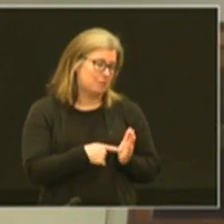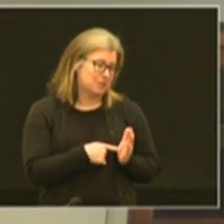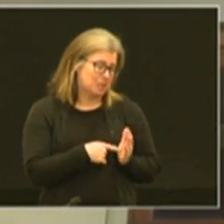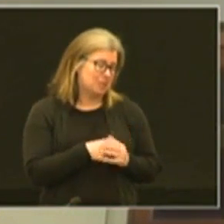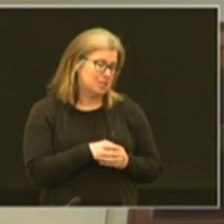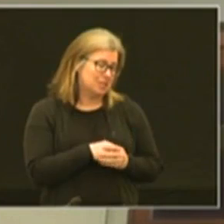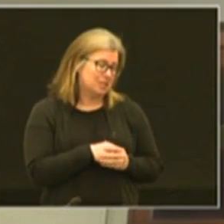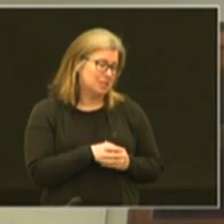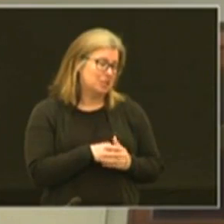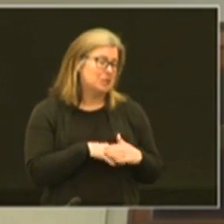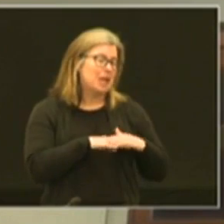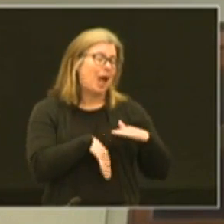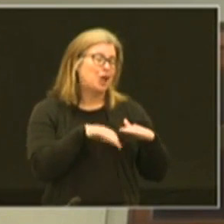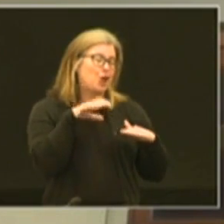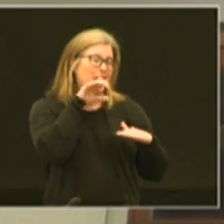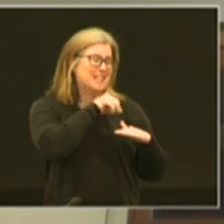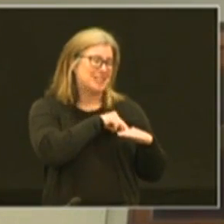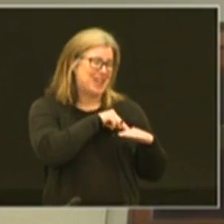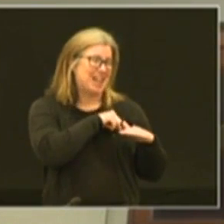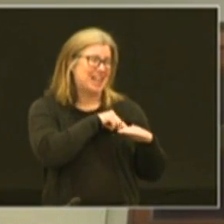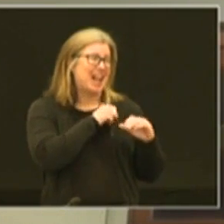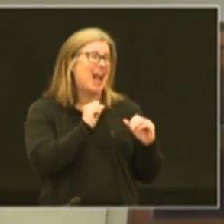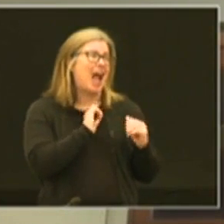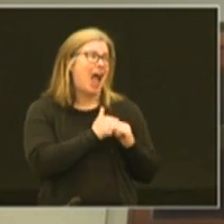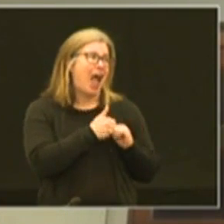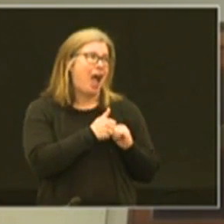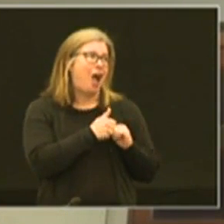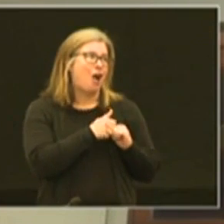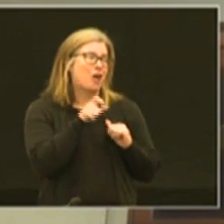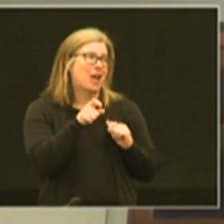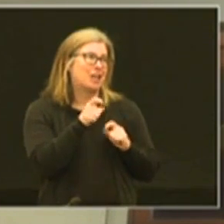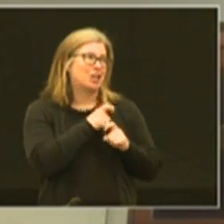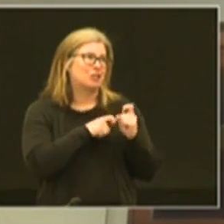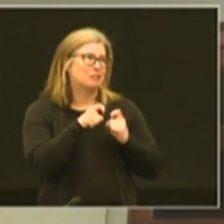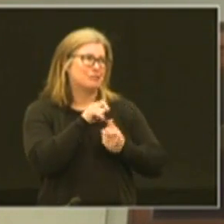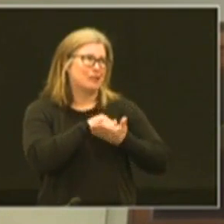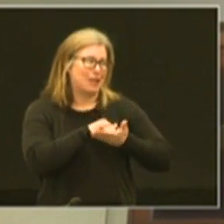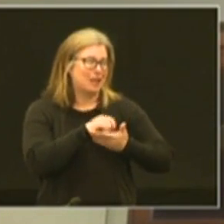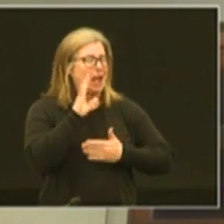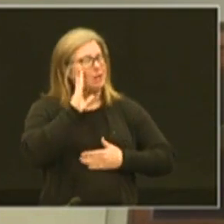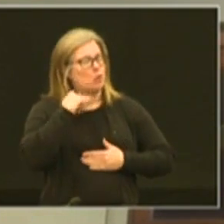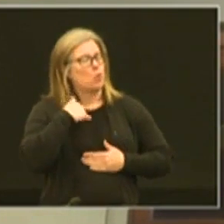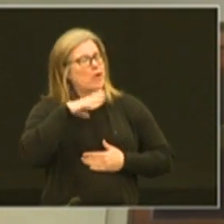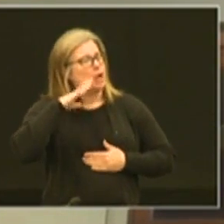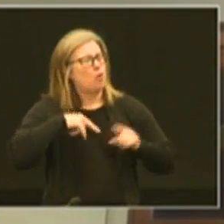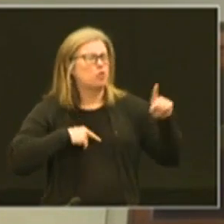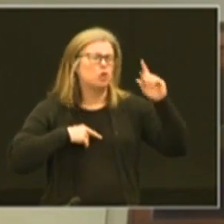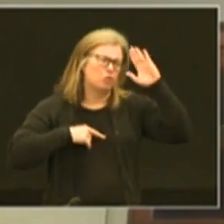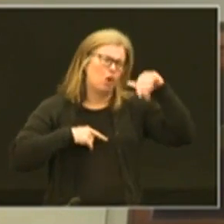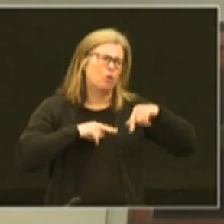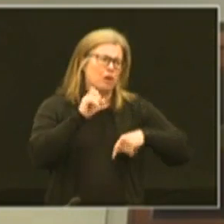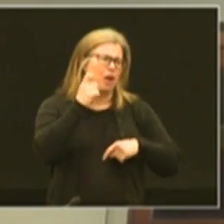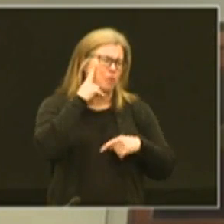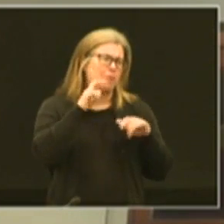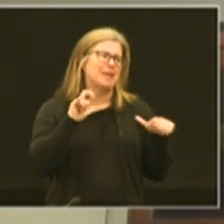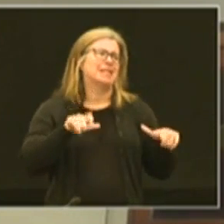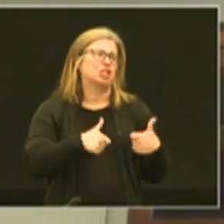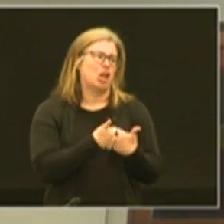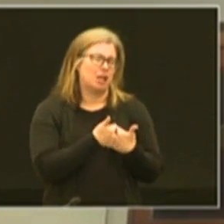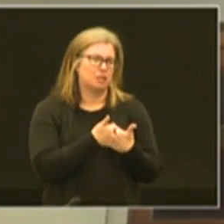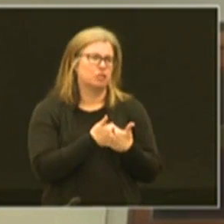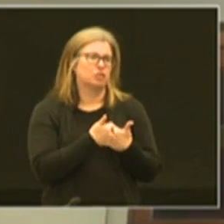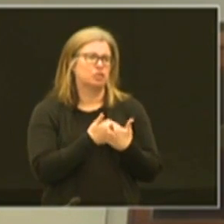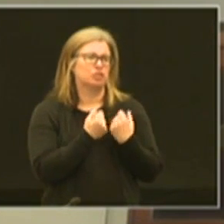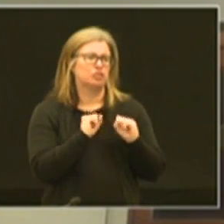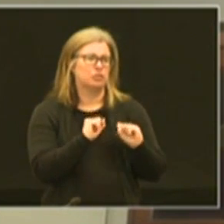was underestimated how we have to do that and as we know and I'm sure you know in metro government a big challenge is